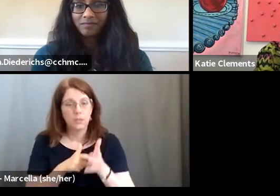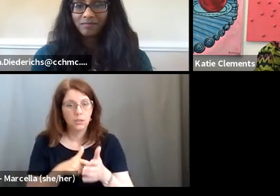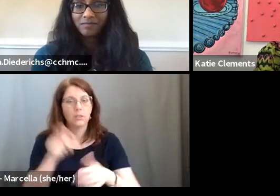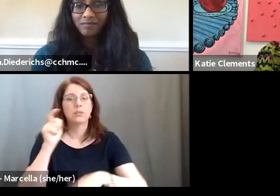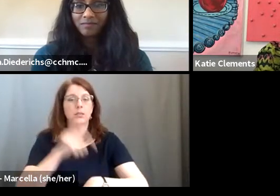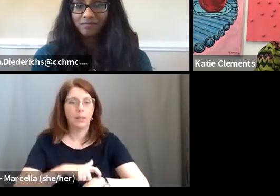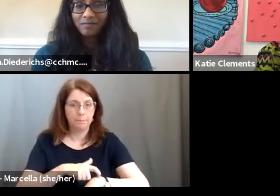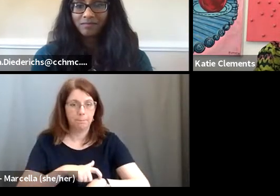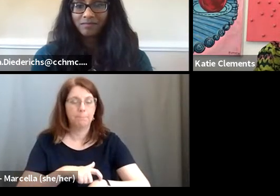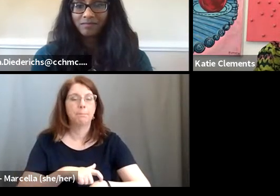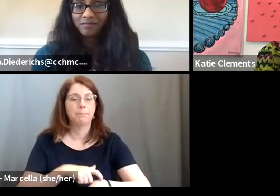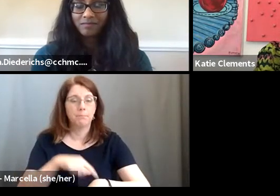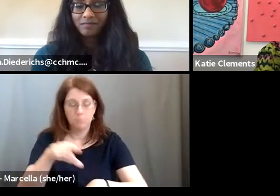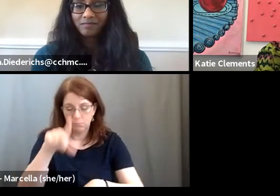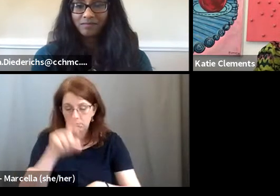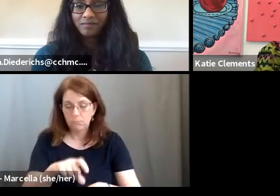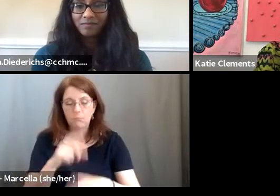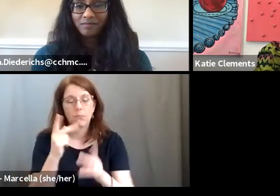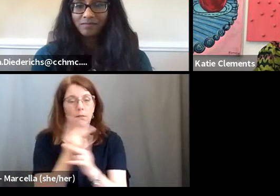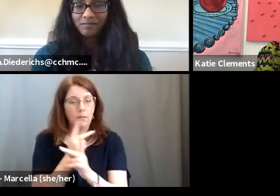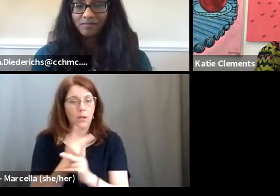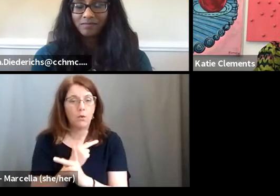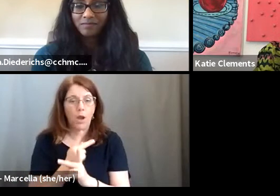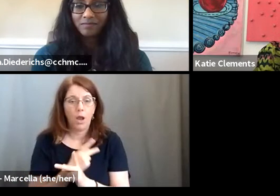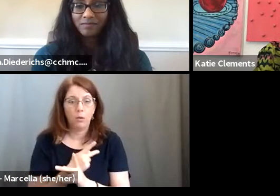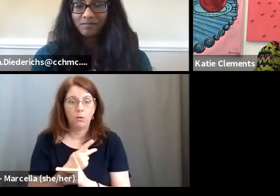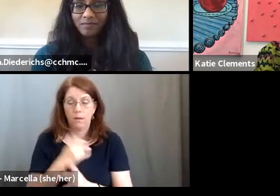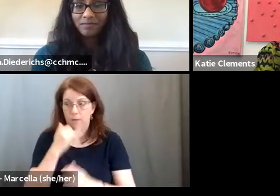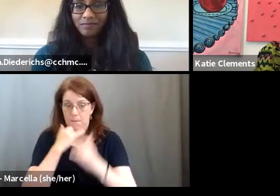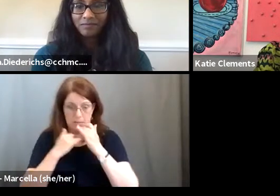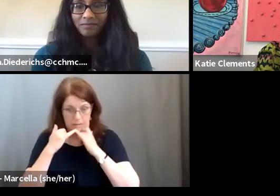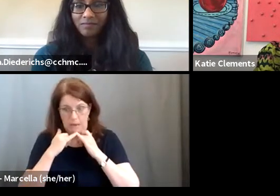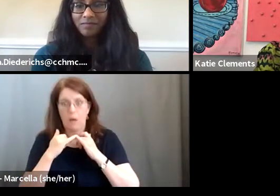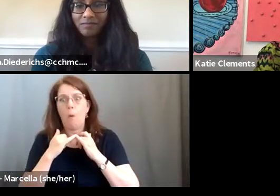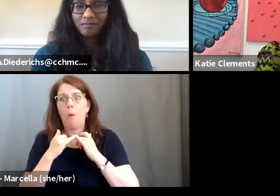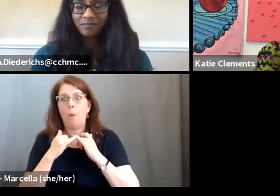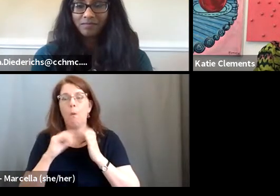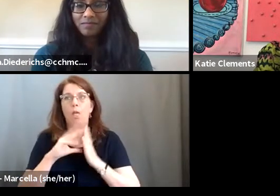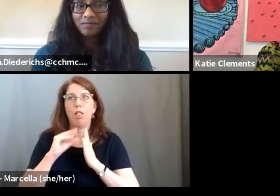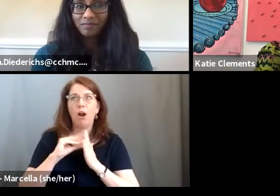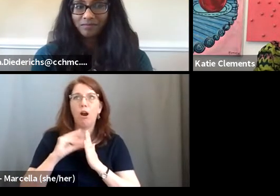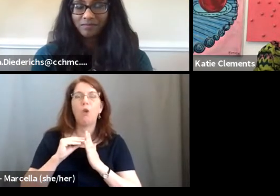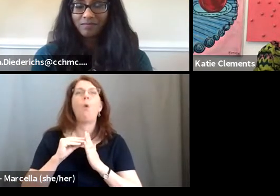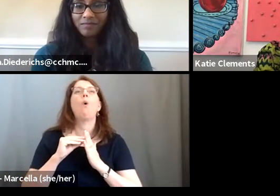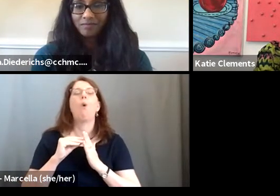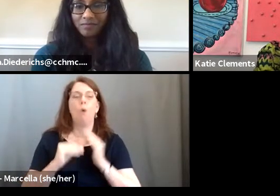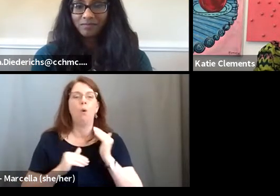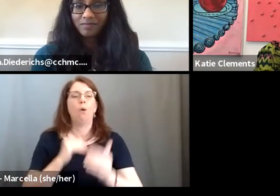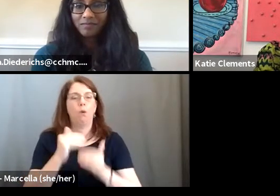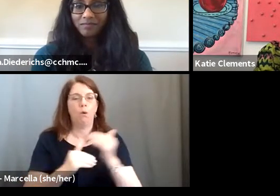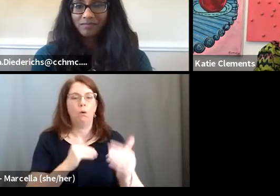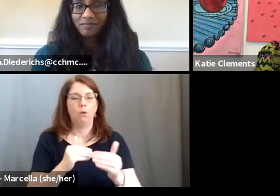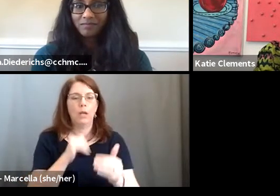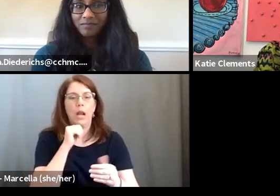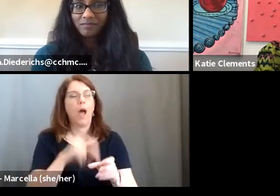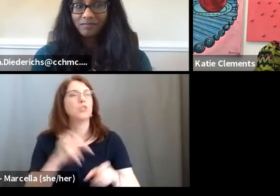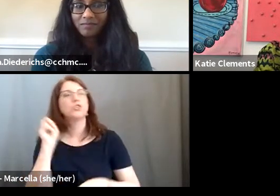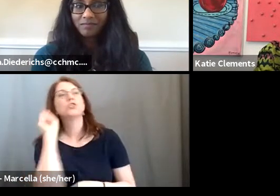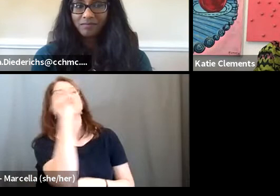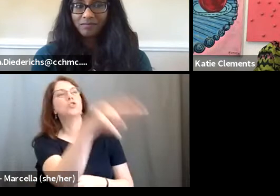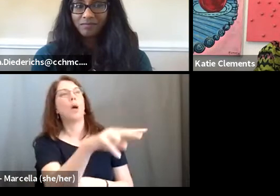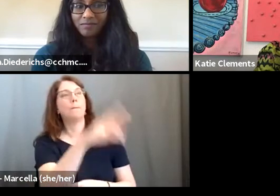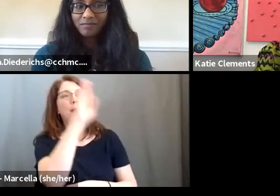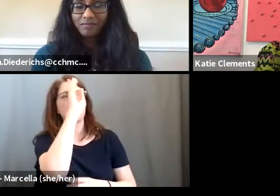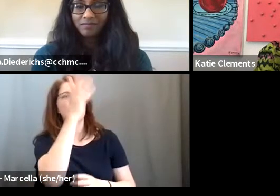have to really figure out, you know, make your mistakes and to learn from it and then take that step instead of just trying to jump into the, you know,